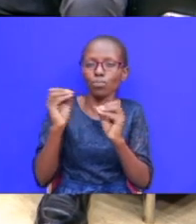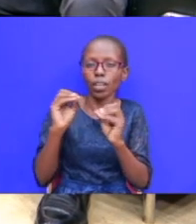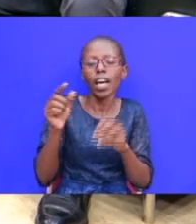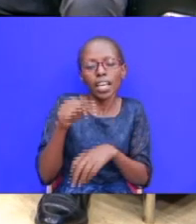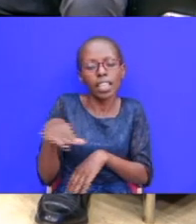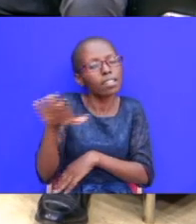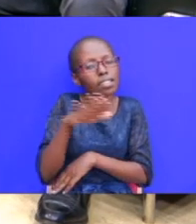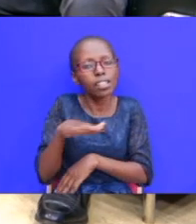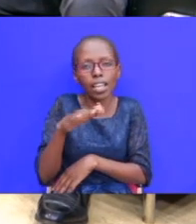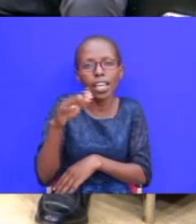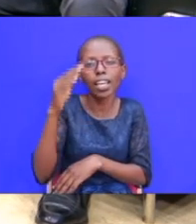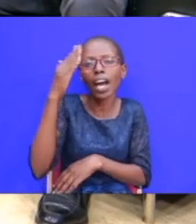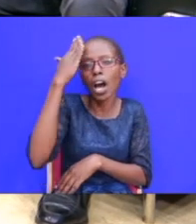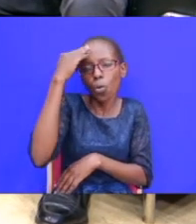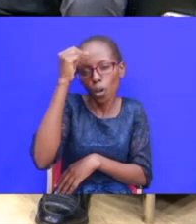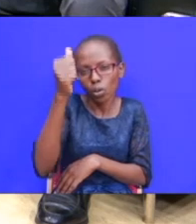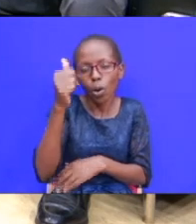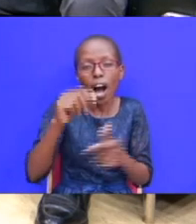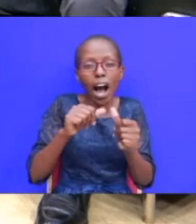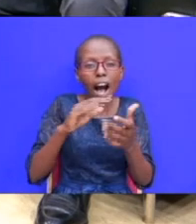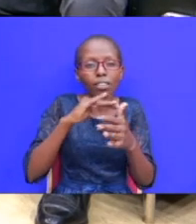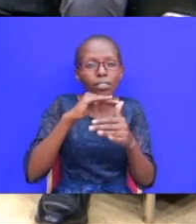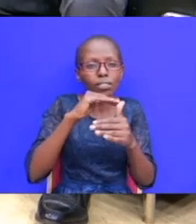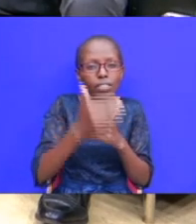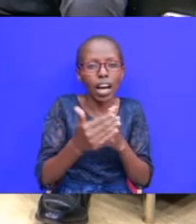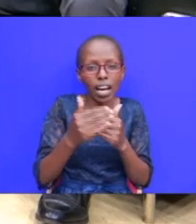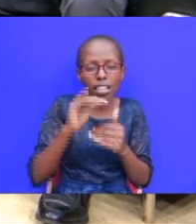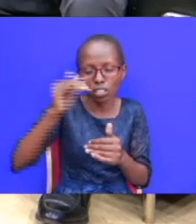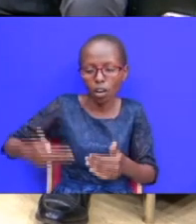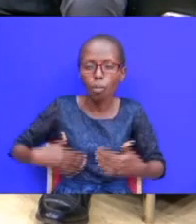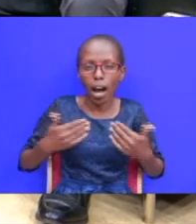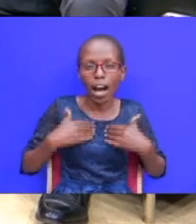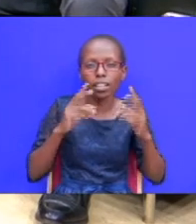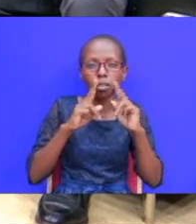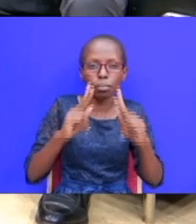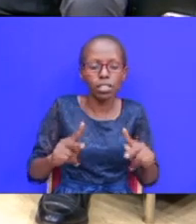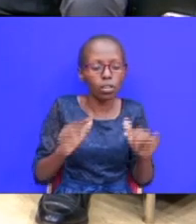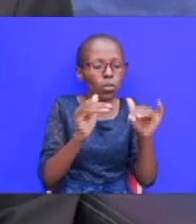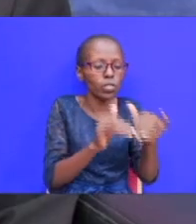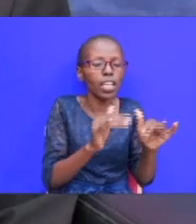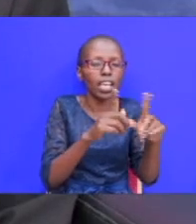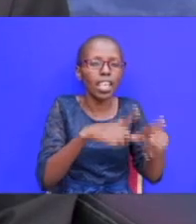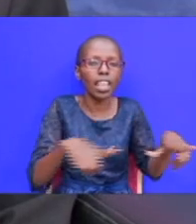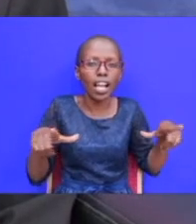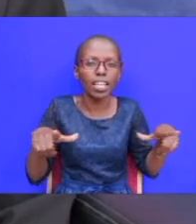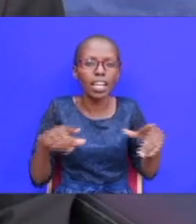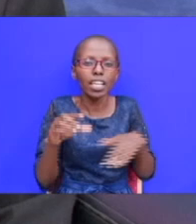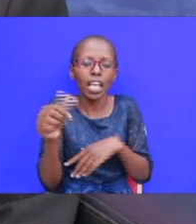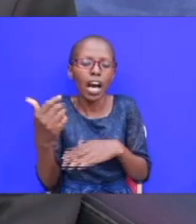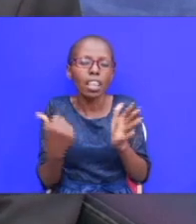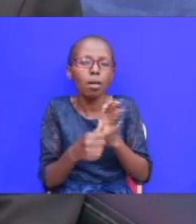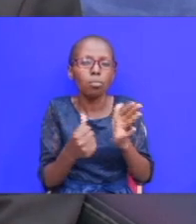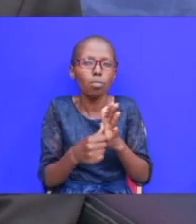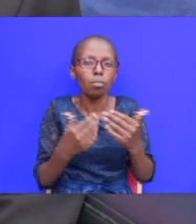area we realize that after jacob has had peace of mind of staying in the land there were some other issues